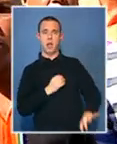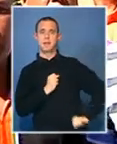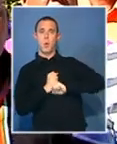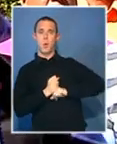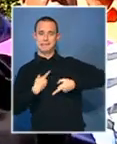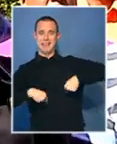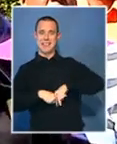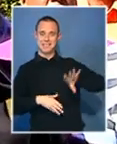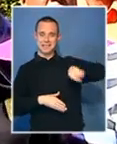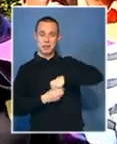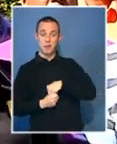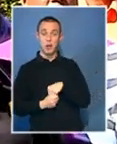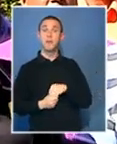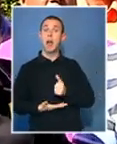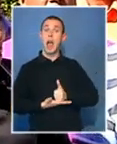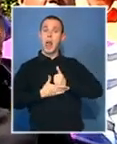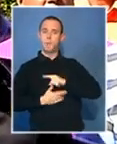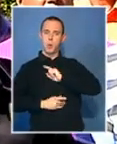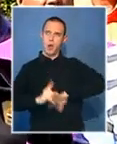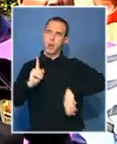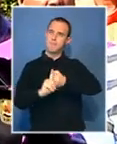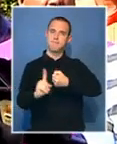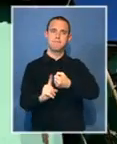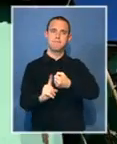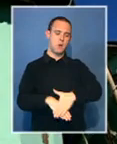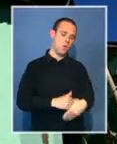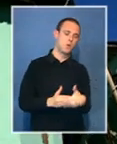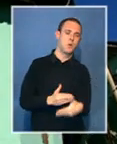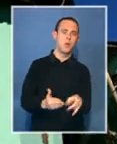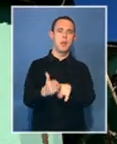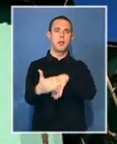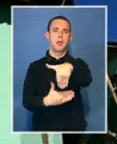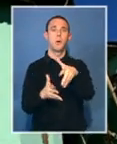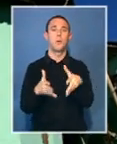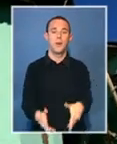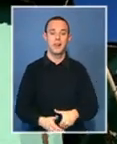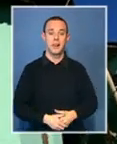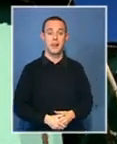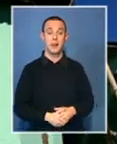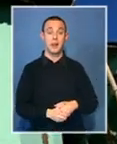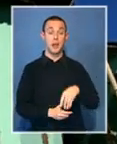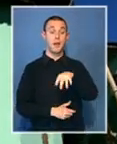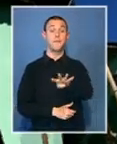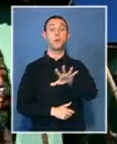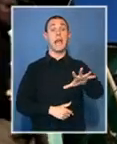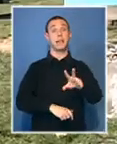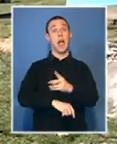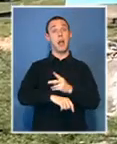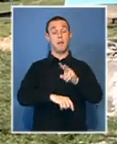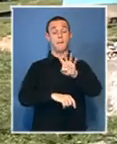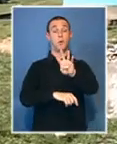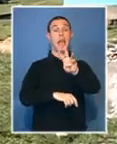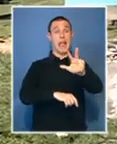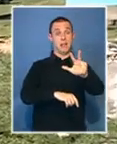and join the party as we are intensifying our campaigns towards the elections. Campaigning ends 48 hours before the elections.